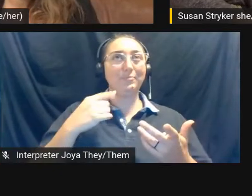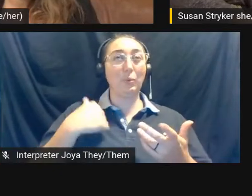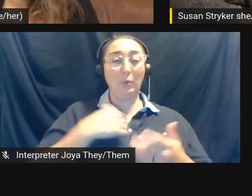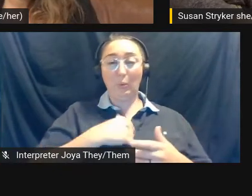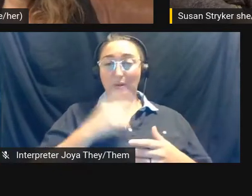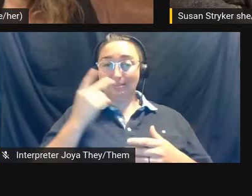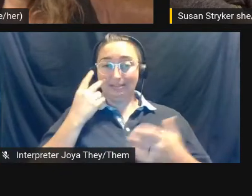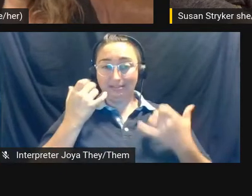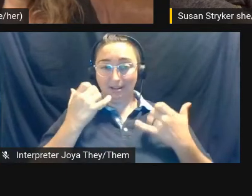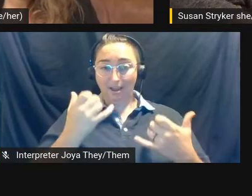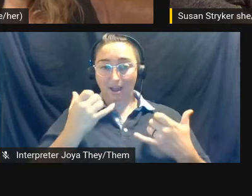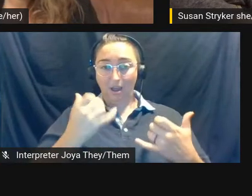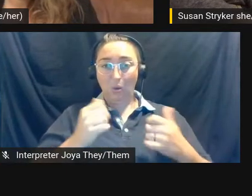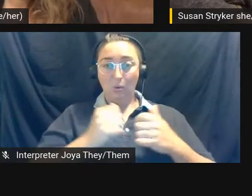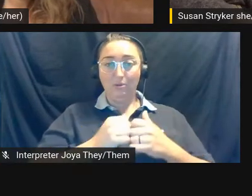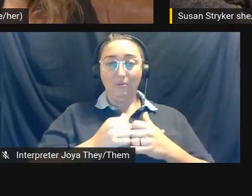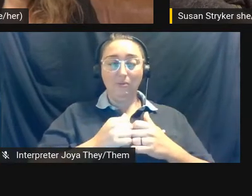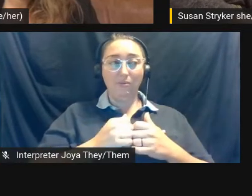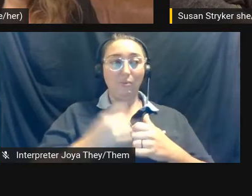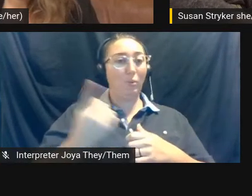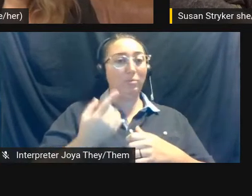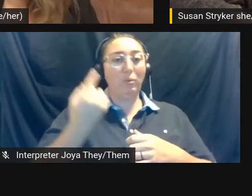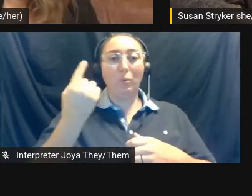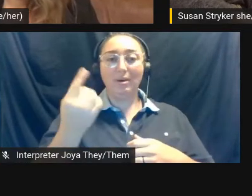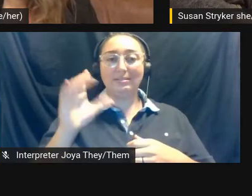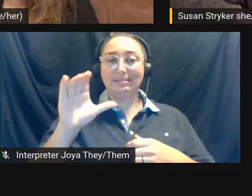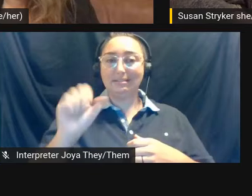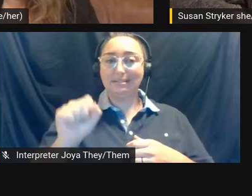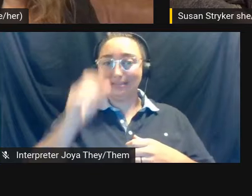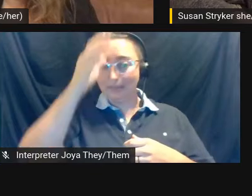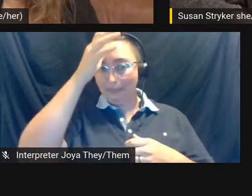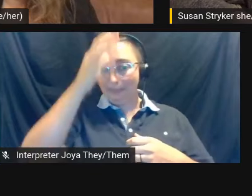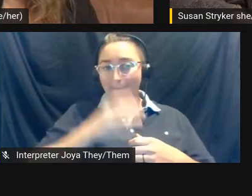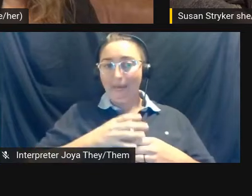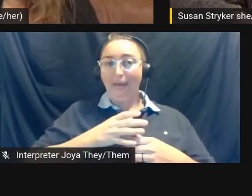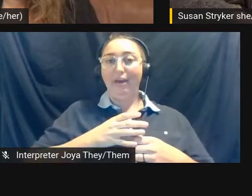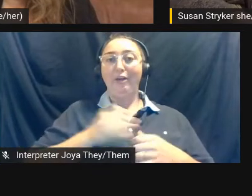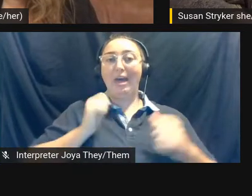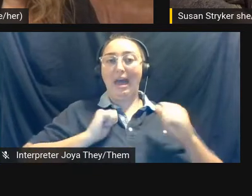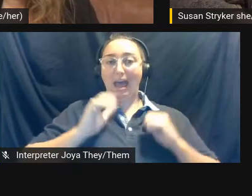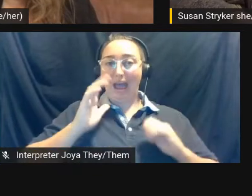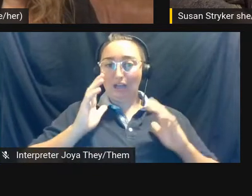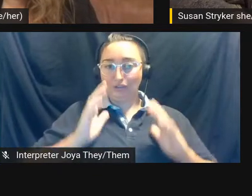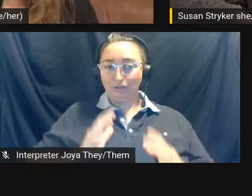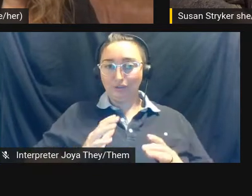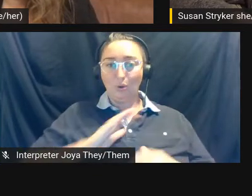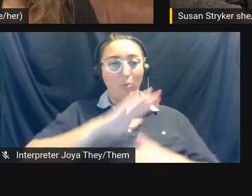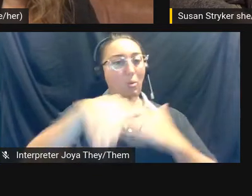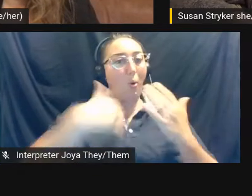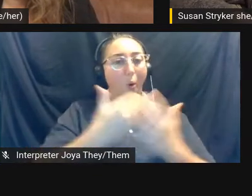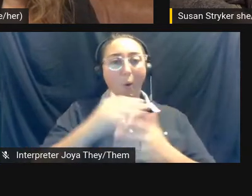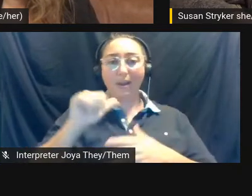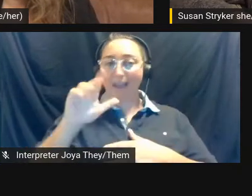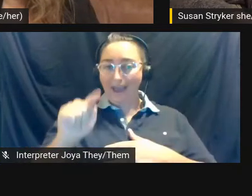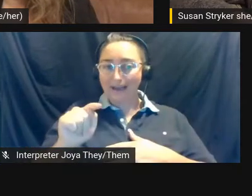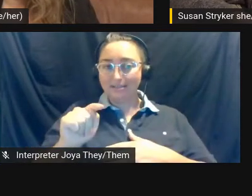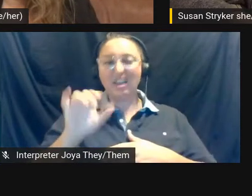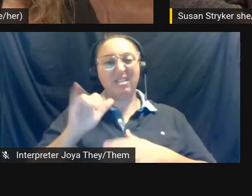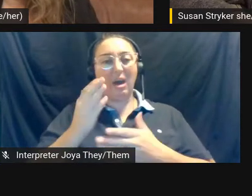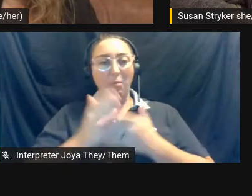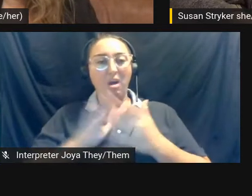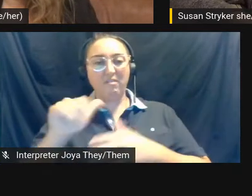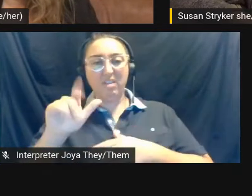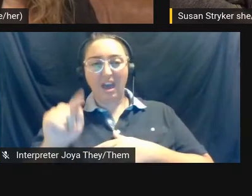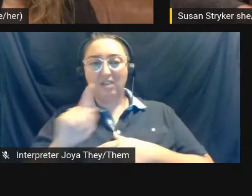right, with the only cis male, um, actor on, on the cast of that portion of the cast, right, on the